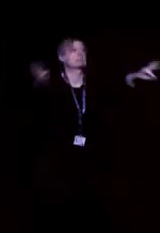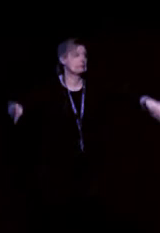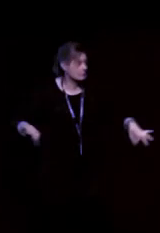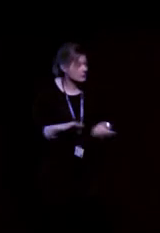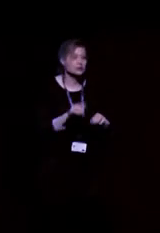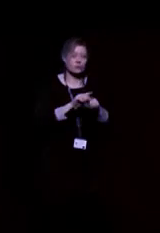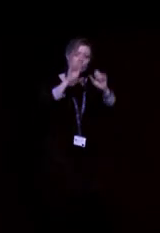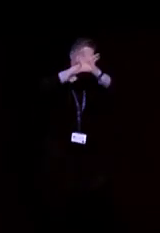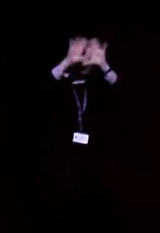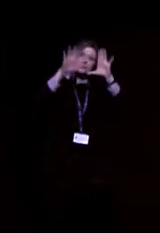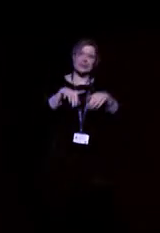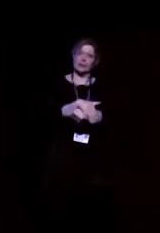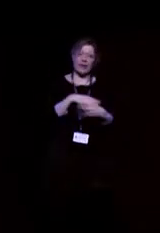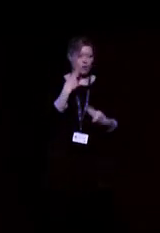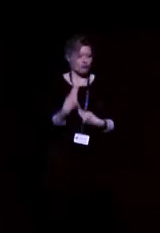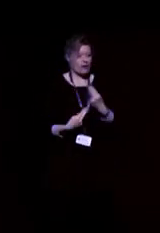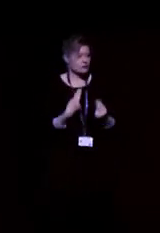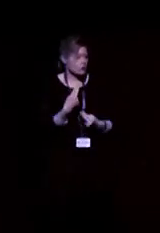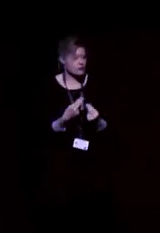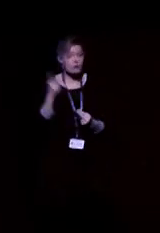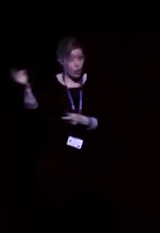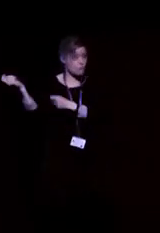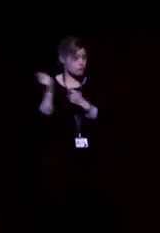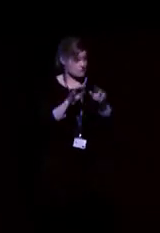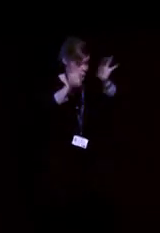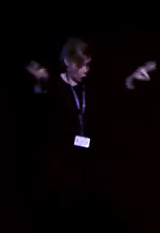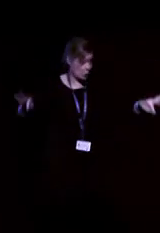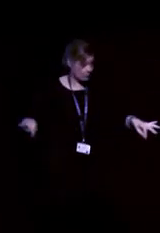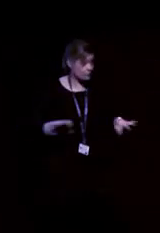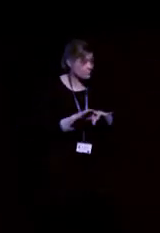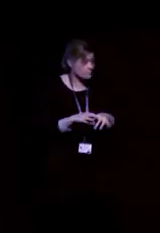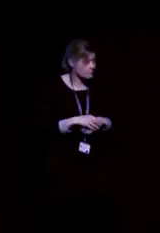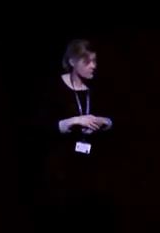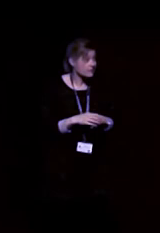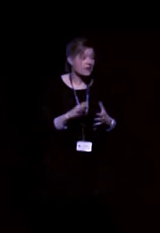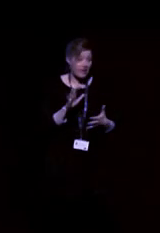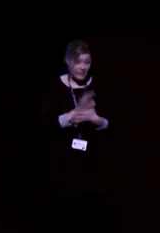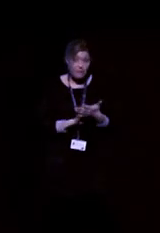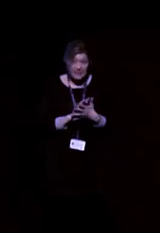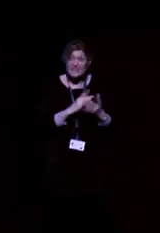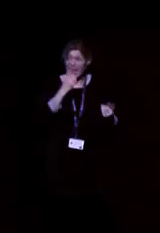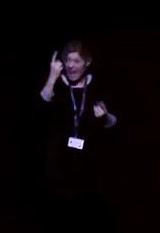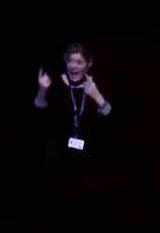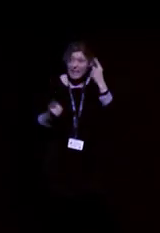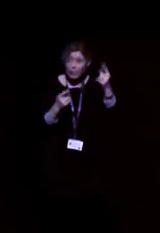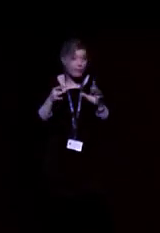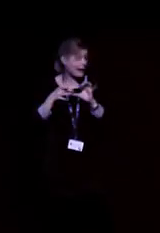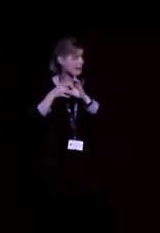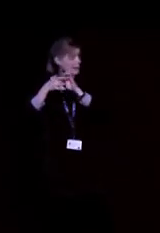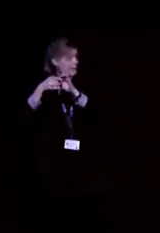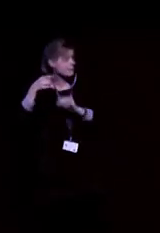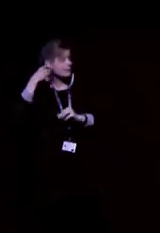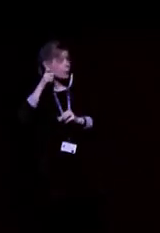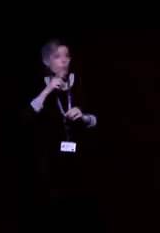restaurant situation. If you had a loop system in a restaurant, anyone that connected to the loop system would